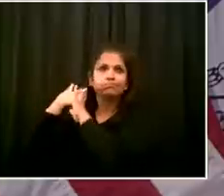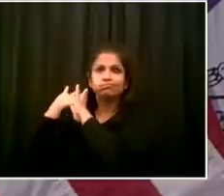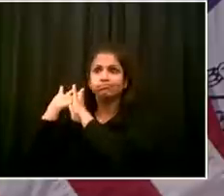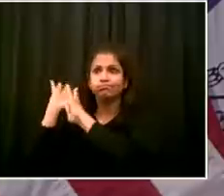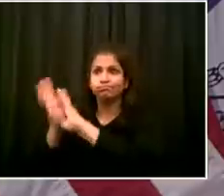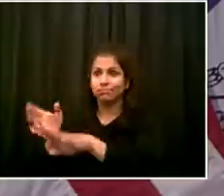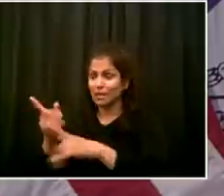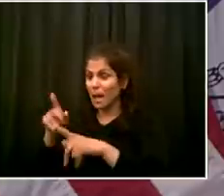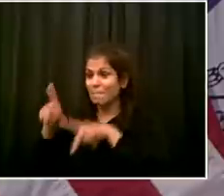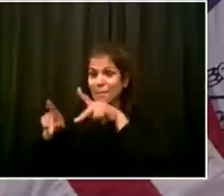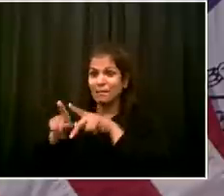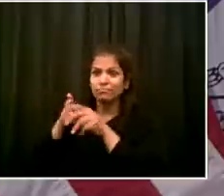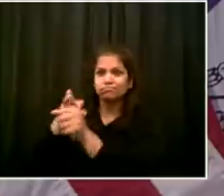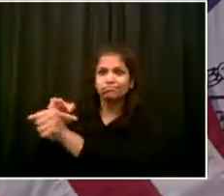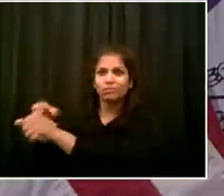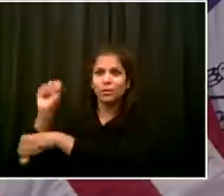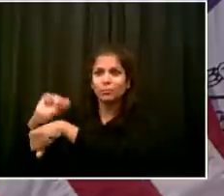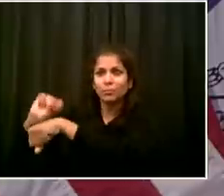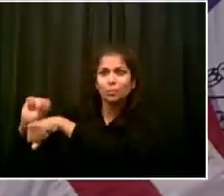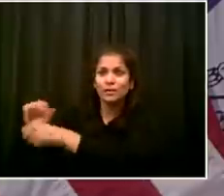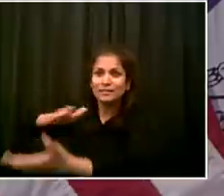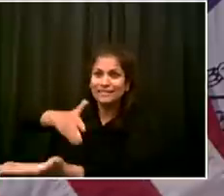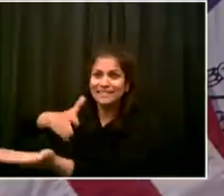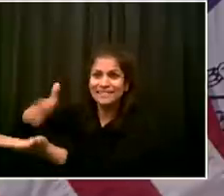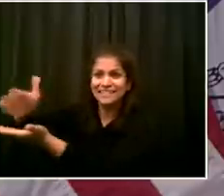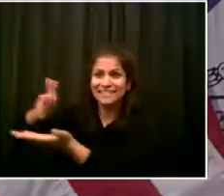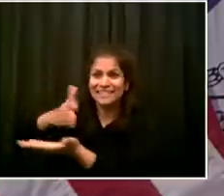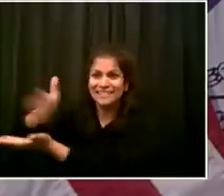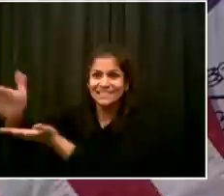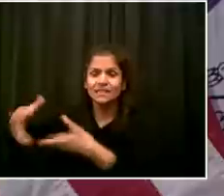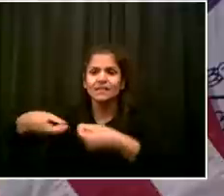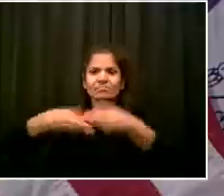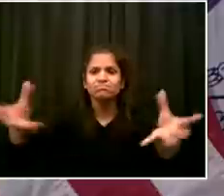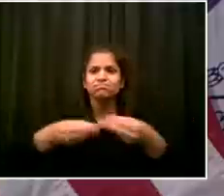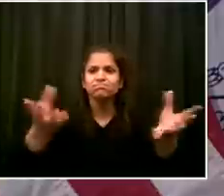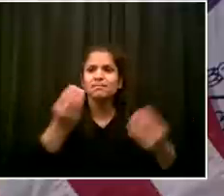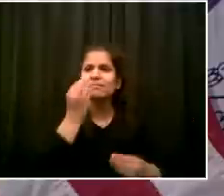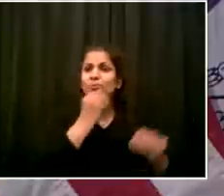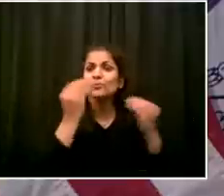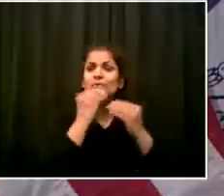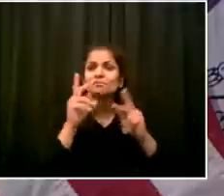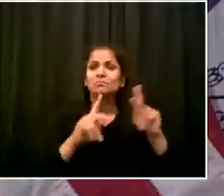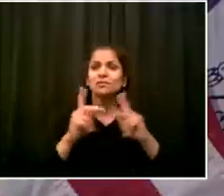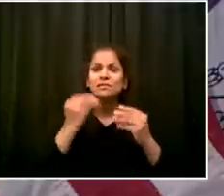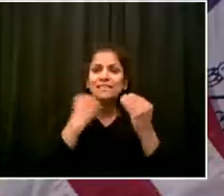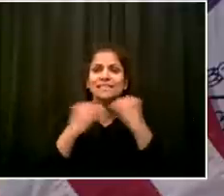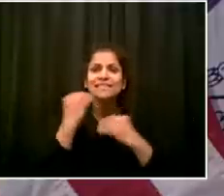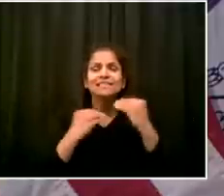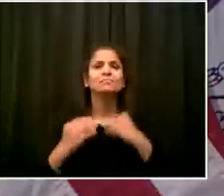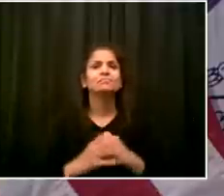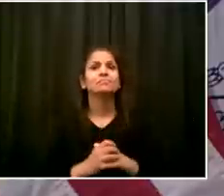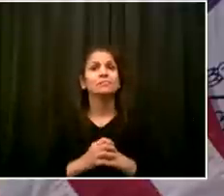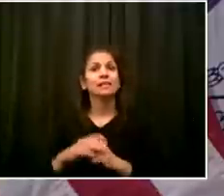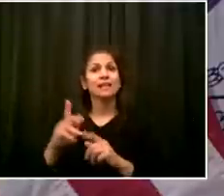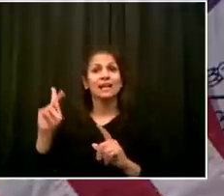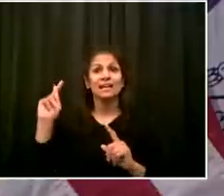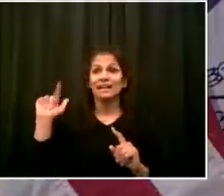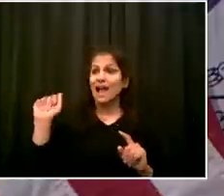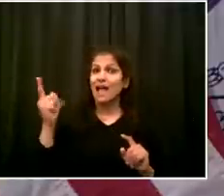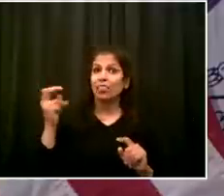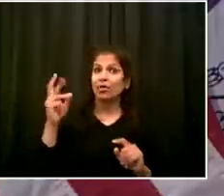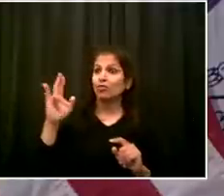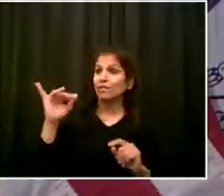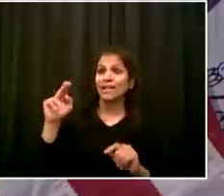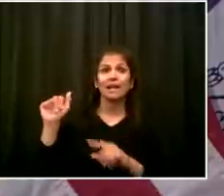Garcia and her team has put together working with all the agencies I mentioned. And this is unheard of to be delivering meals on this